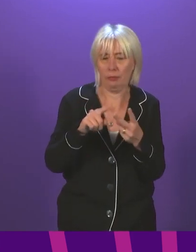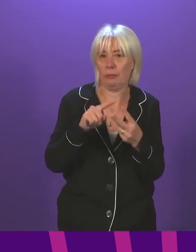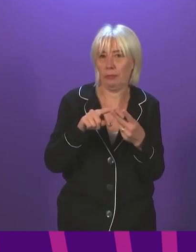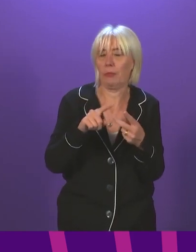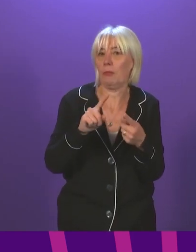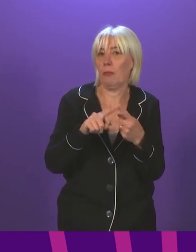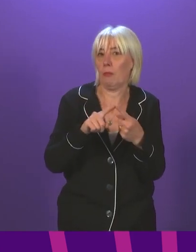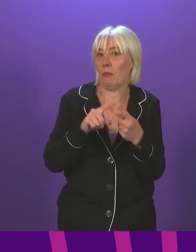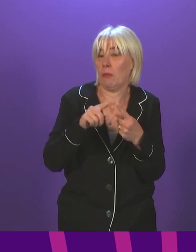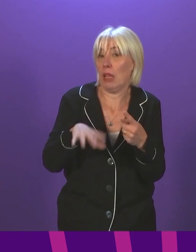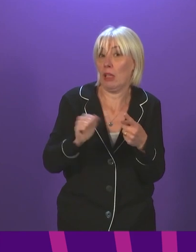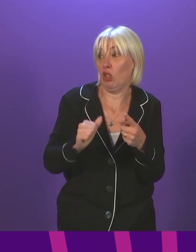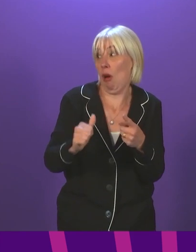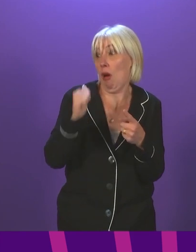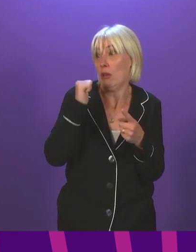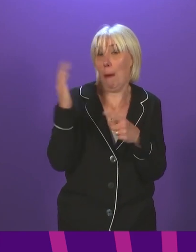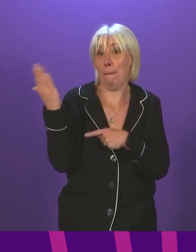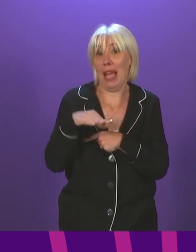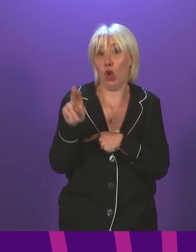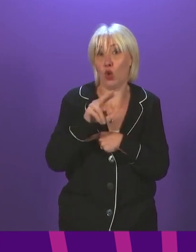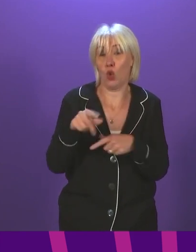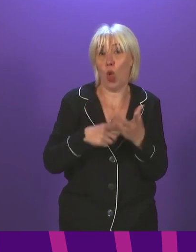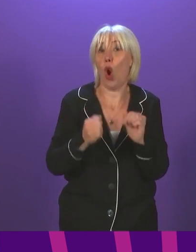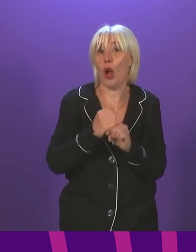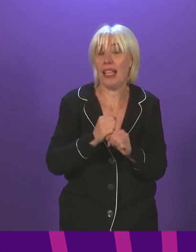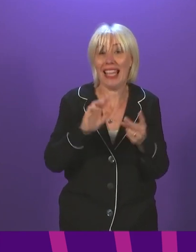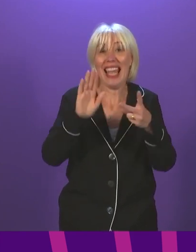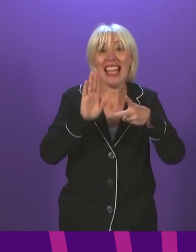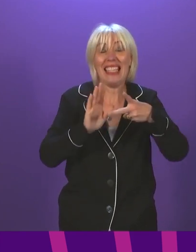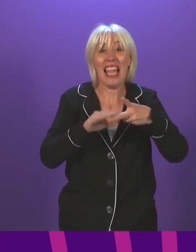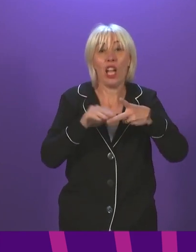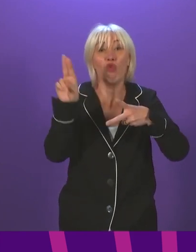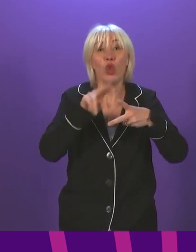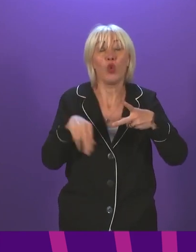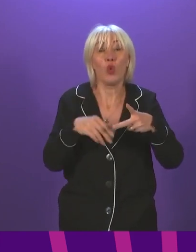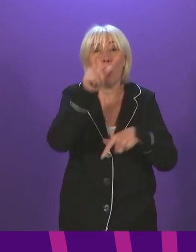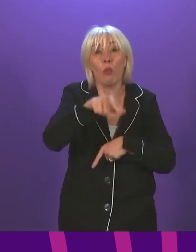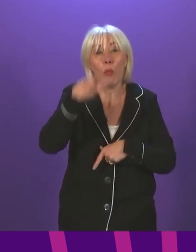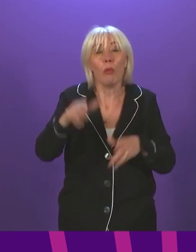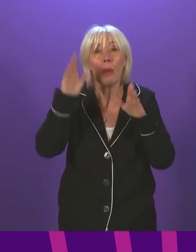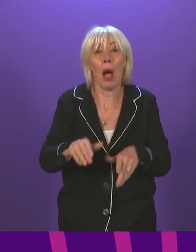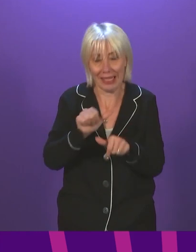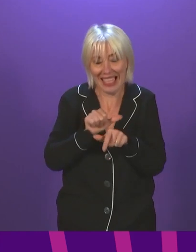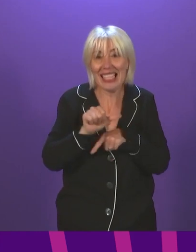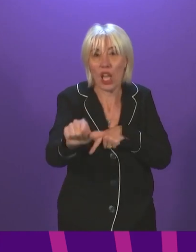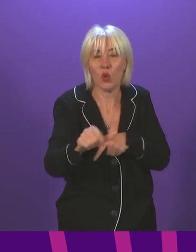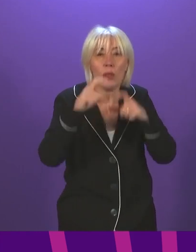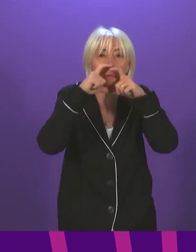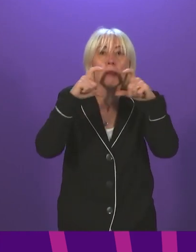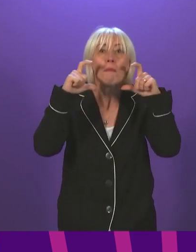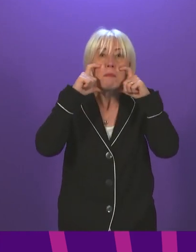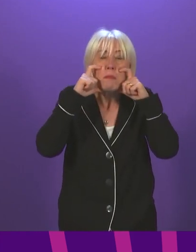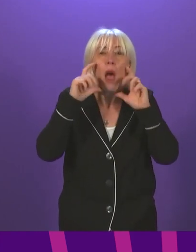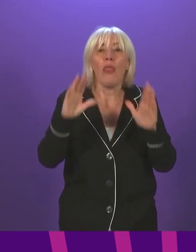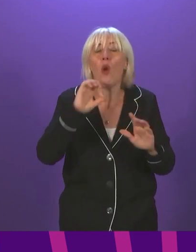at the start of term that secondary school pupils would need to wear face coverings in class for the first six weeks of term, subject